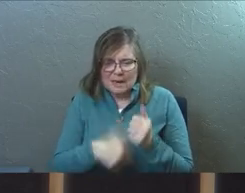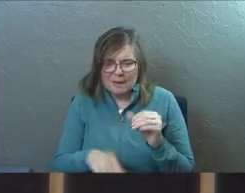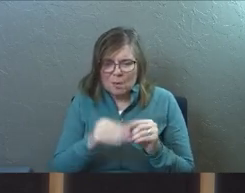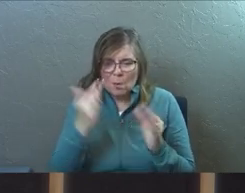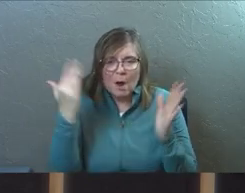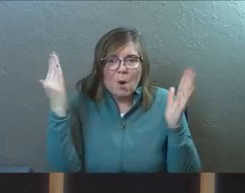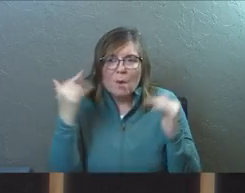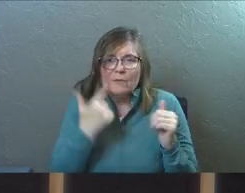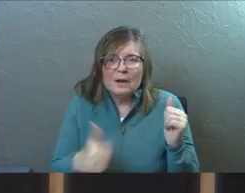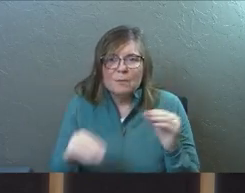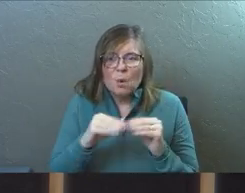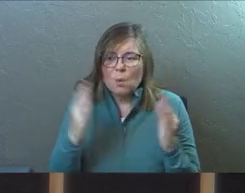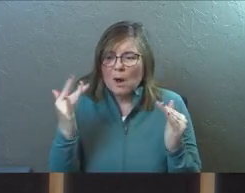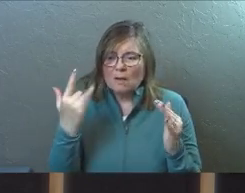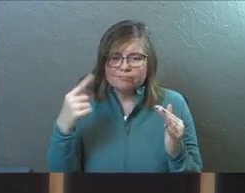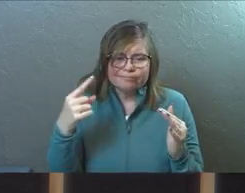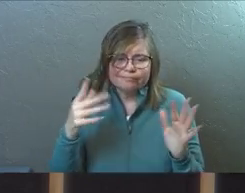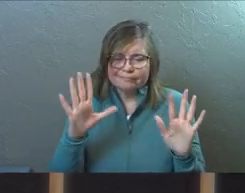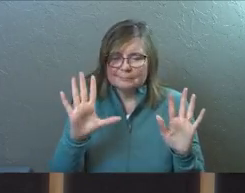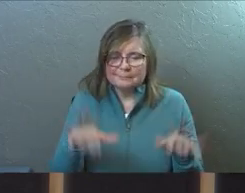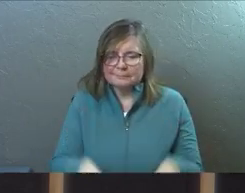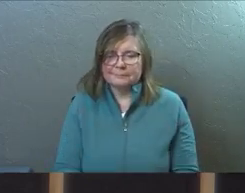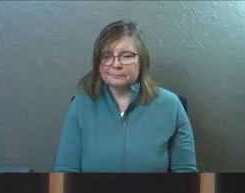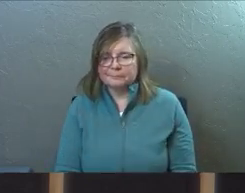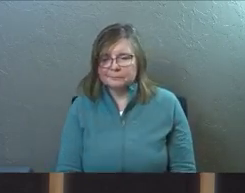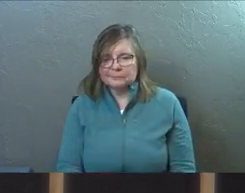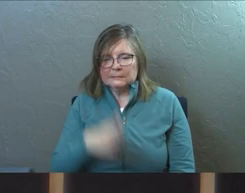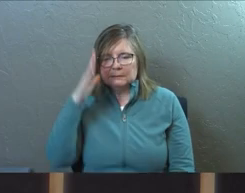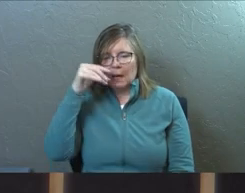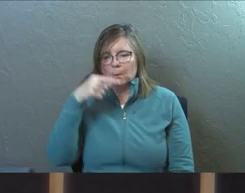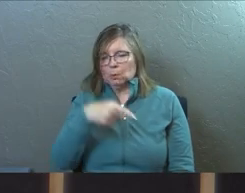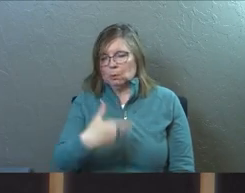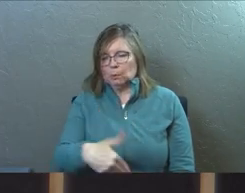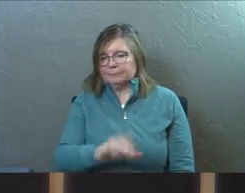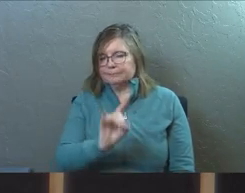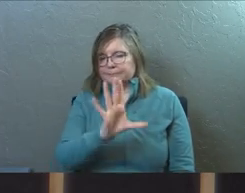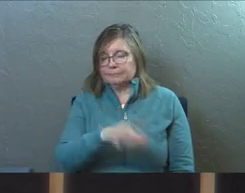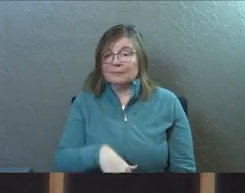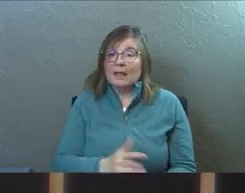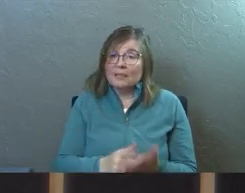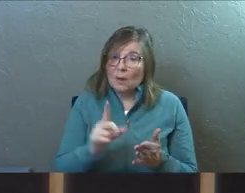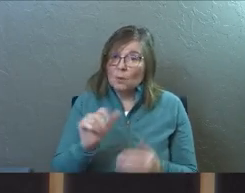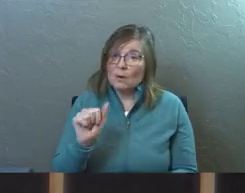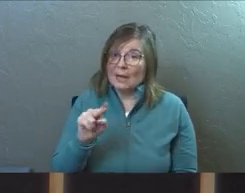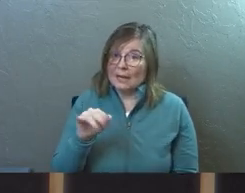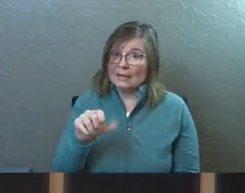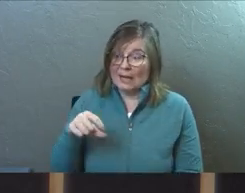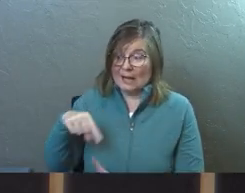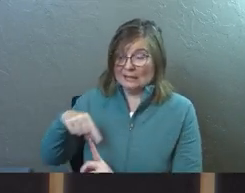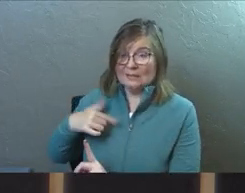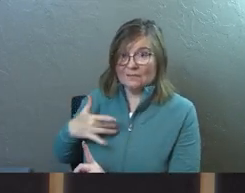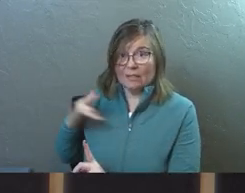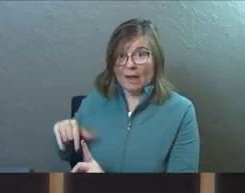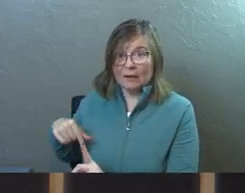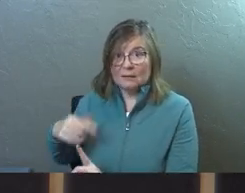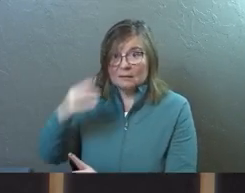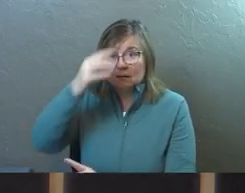anymore? Why hope for them anymore? Why invite them to church anymore? Guys, that's where Ananias was.